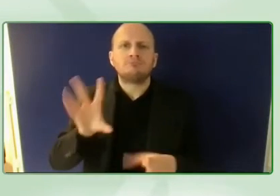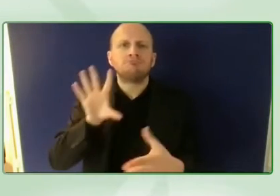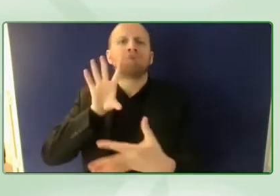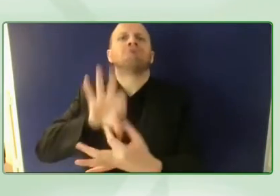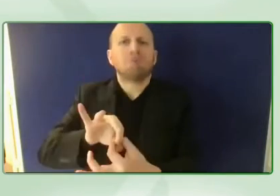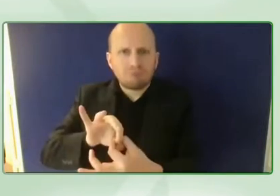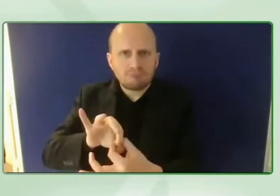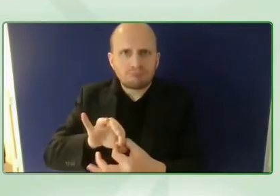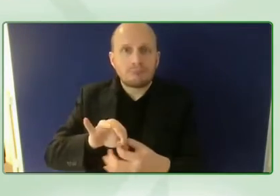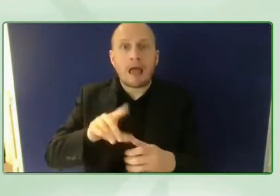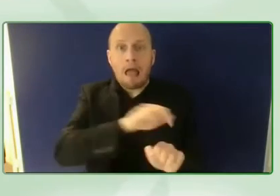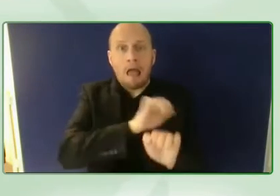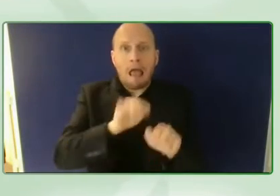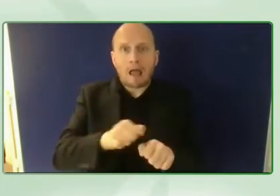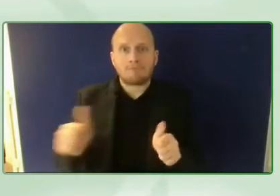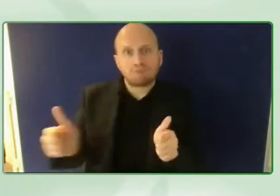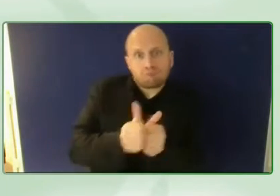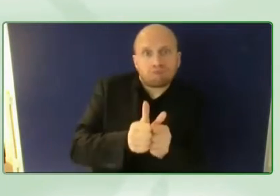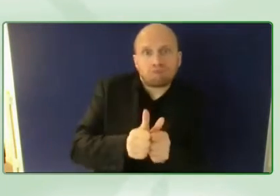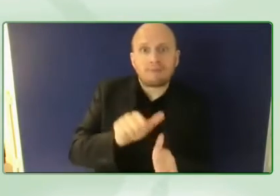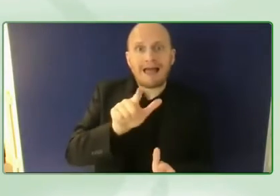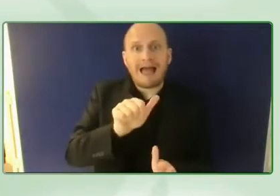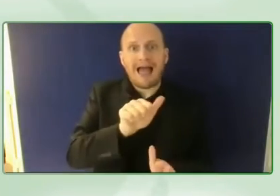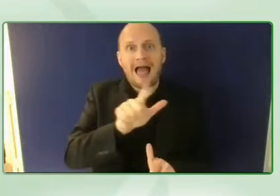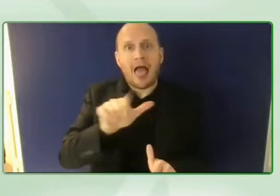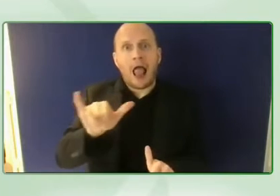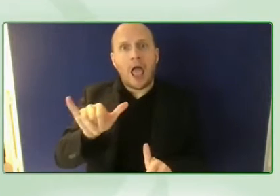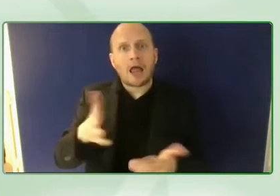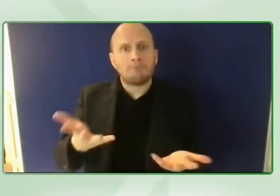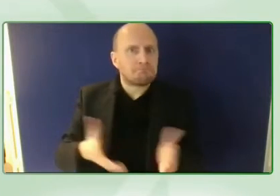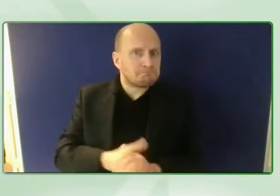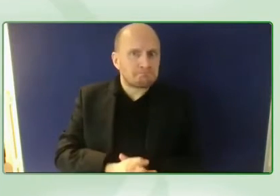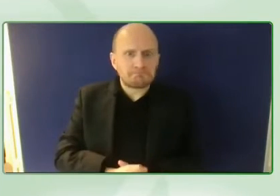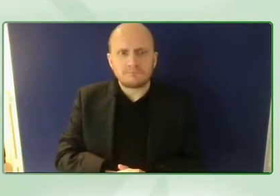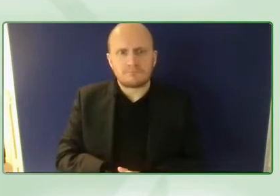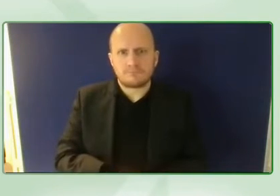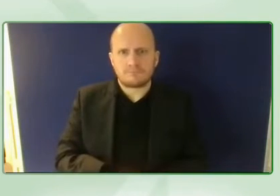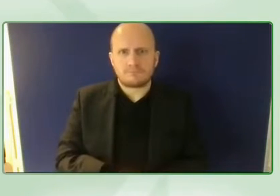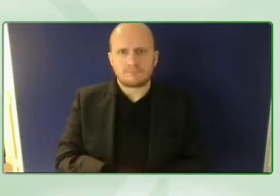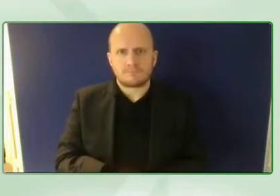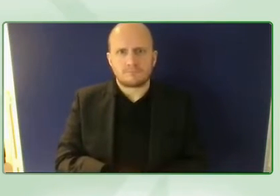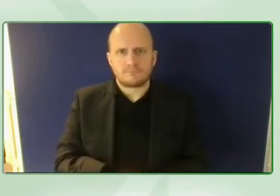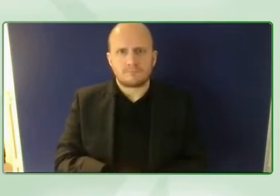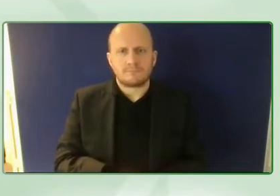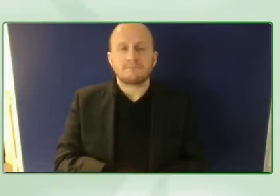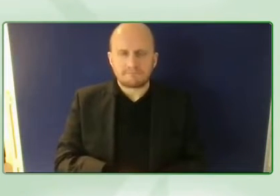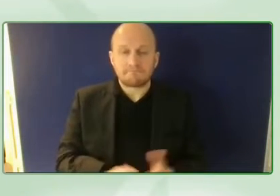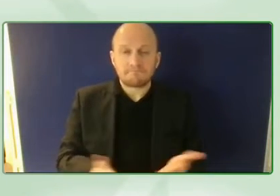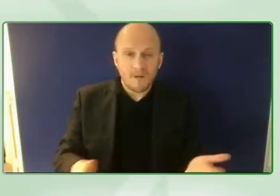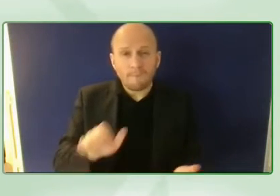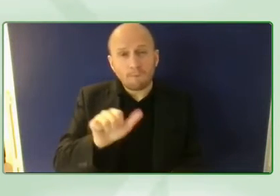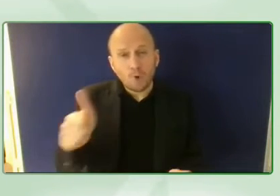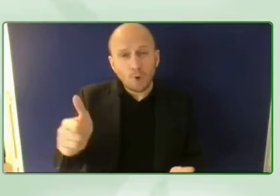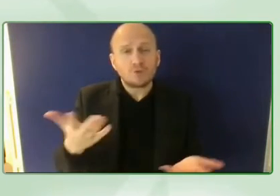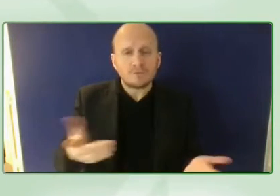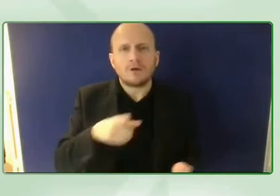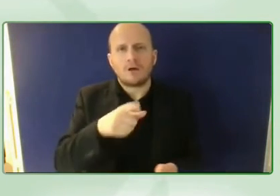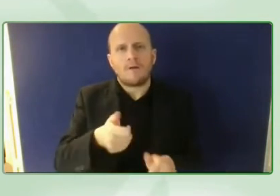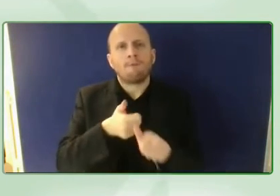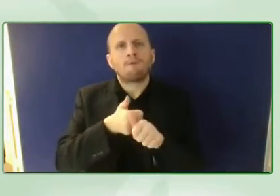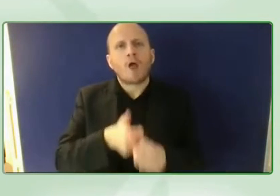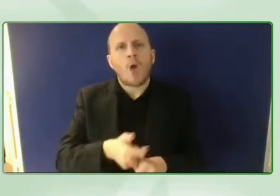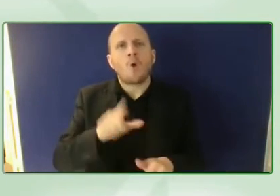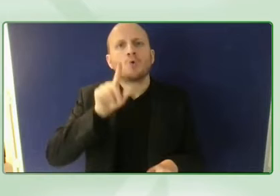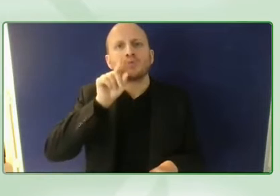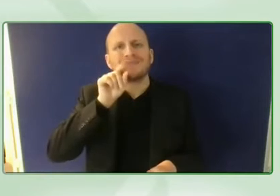for we the 15 i think the first thing people can do is is follow we the 15 on twitter and instagram